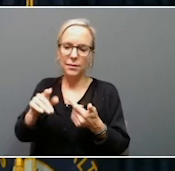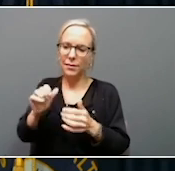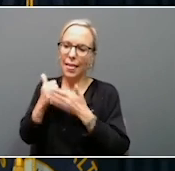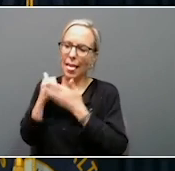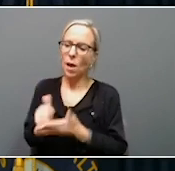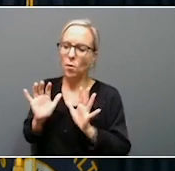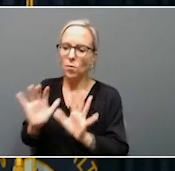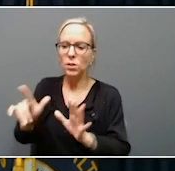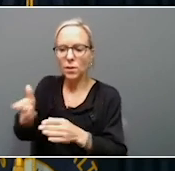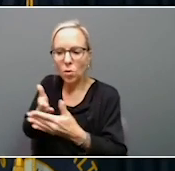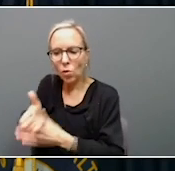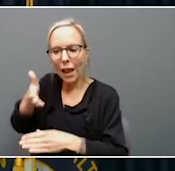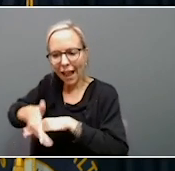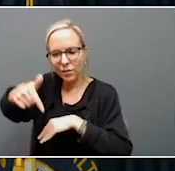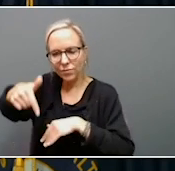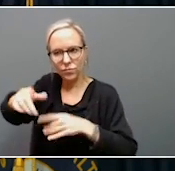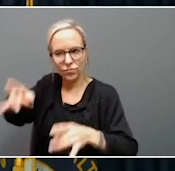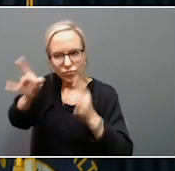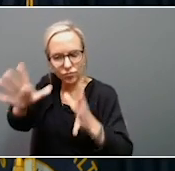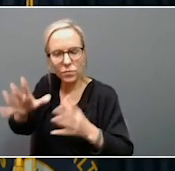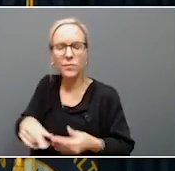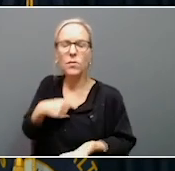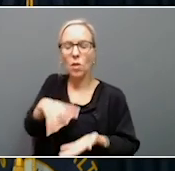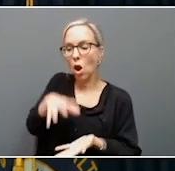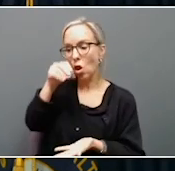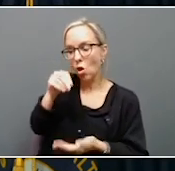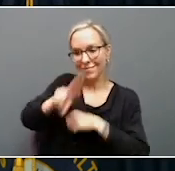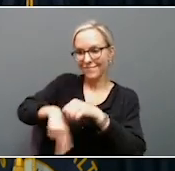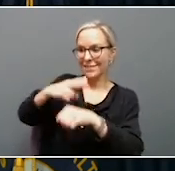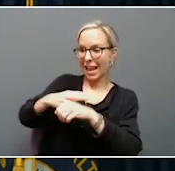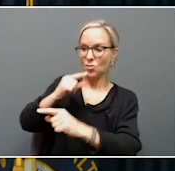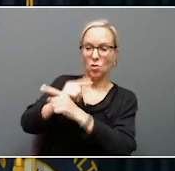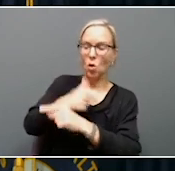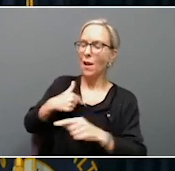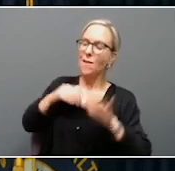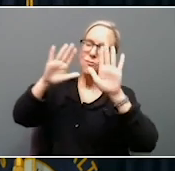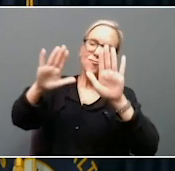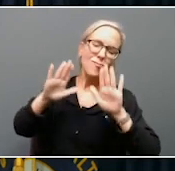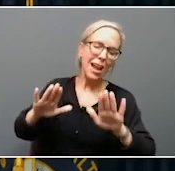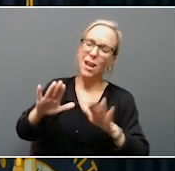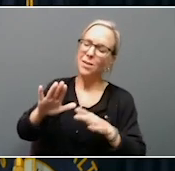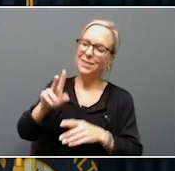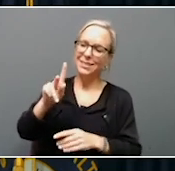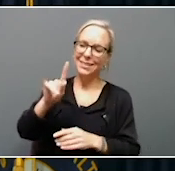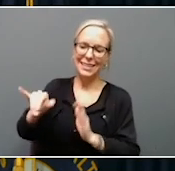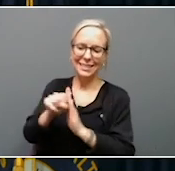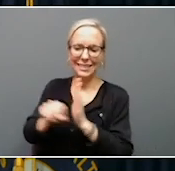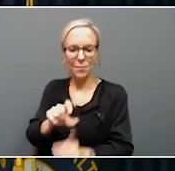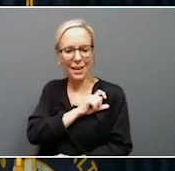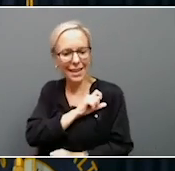after one of those. We have learned that we have the most incredible National Guard in the country, amazing Kentucky State Police and first responders